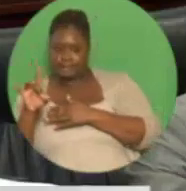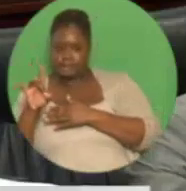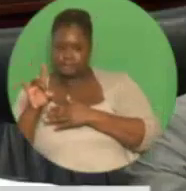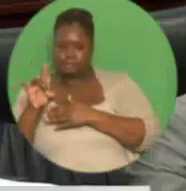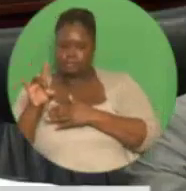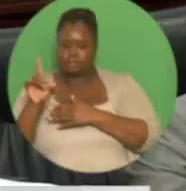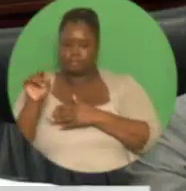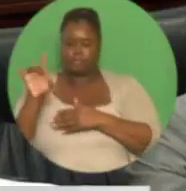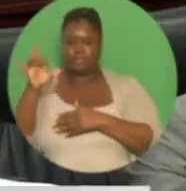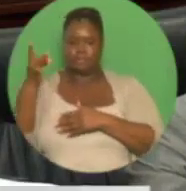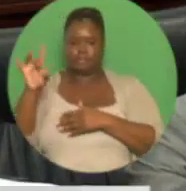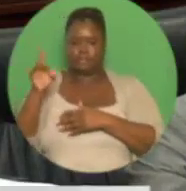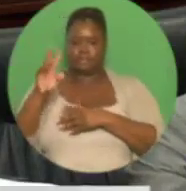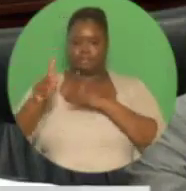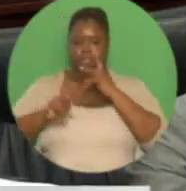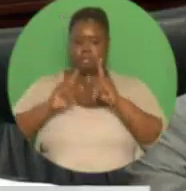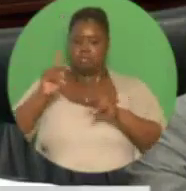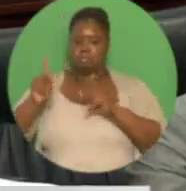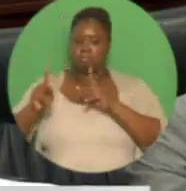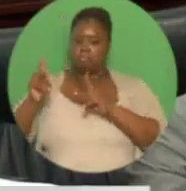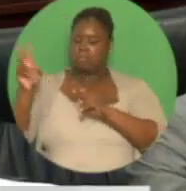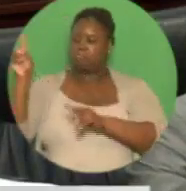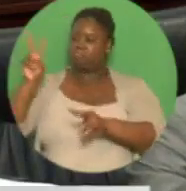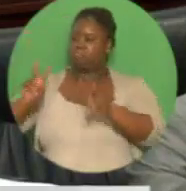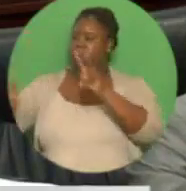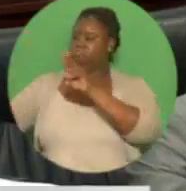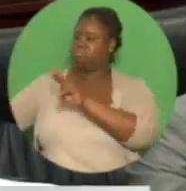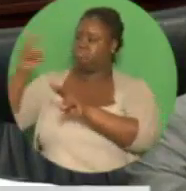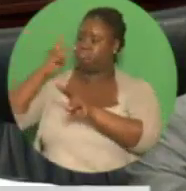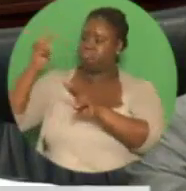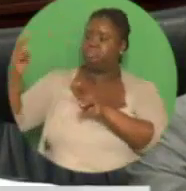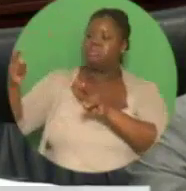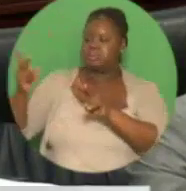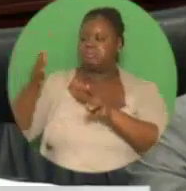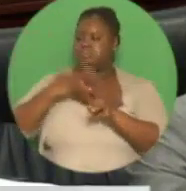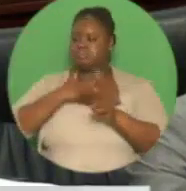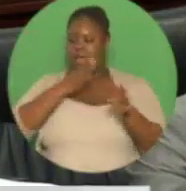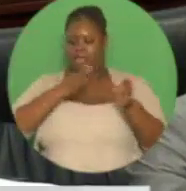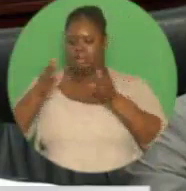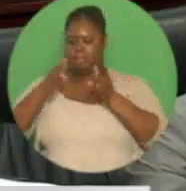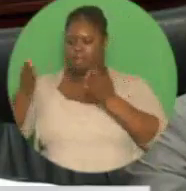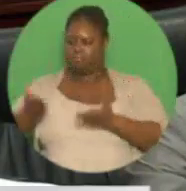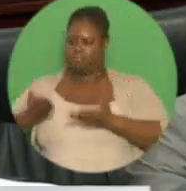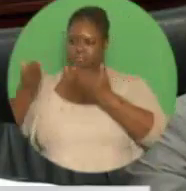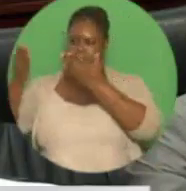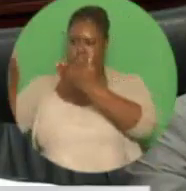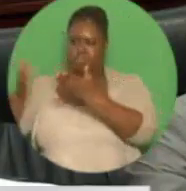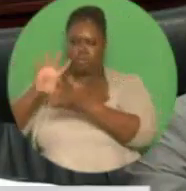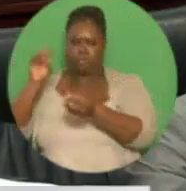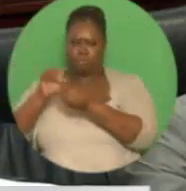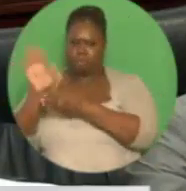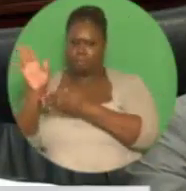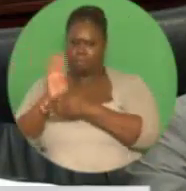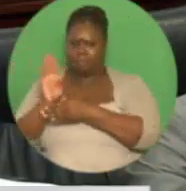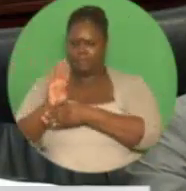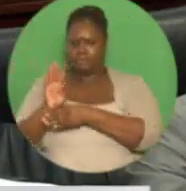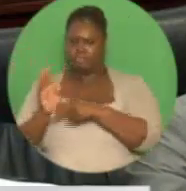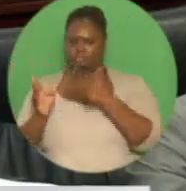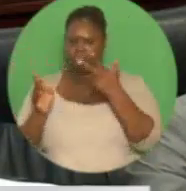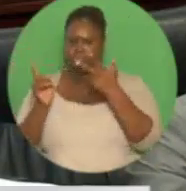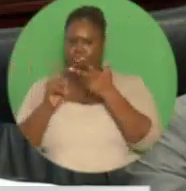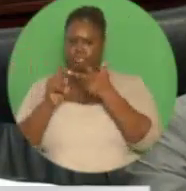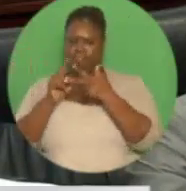in Tobago and submitted proposals on September 22, 2018. With the contract expiry date of December 31,